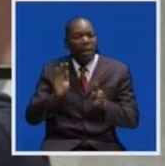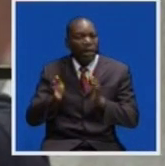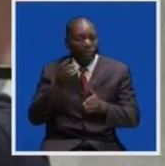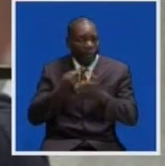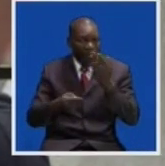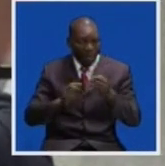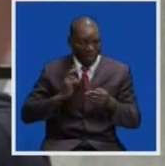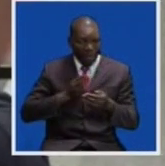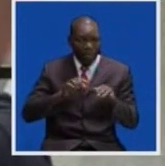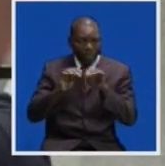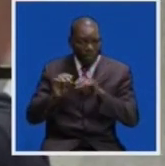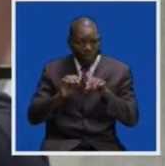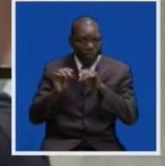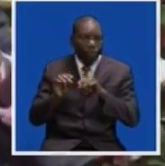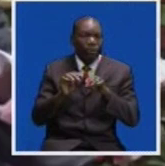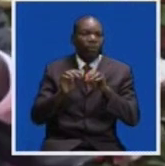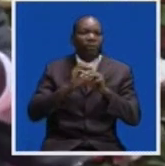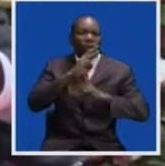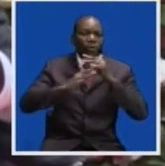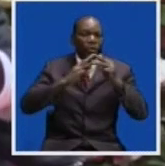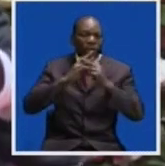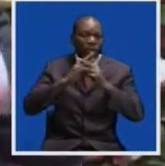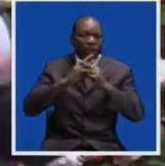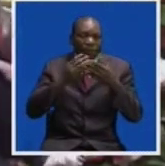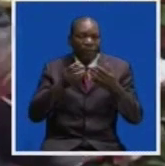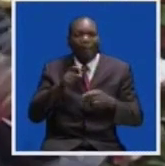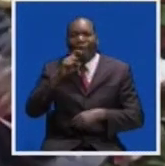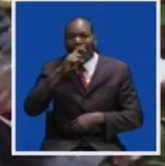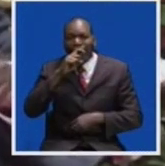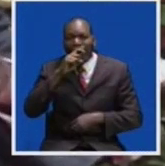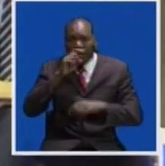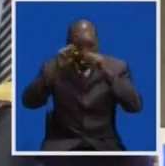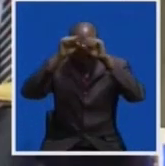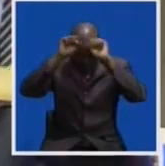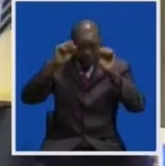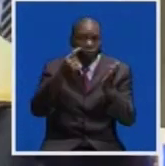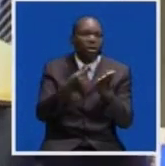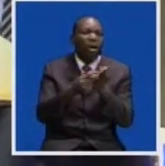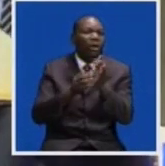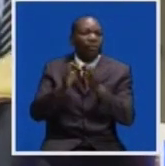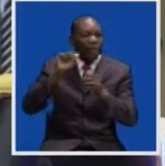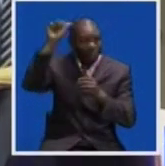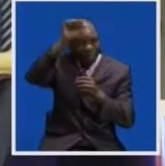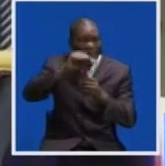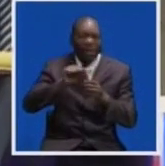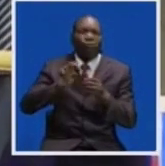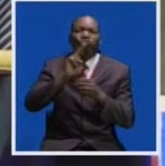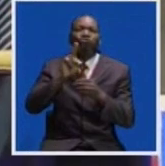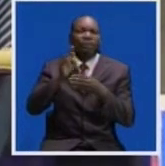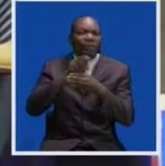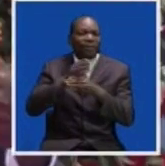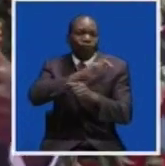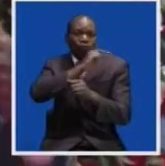do with the rest of the world. Ugandan President Yowerim Seven noted that Africa was not maximizing its trade